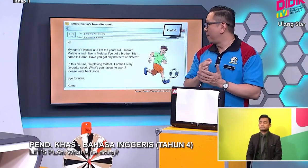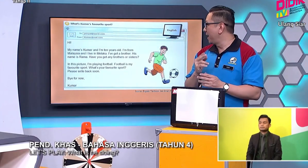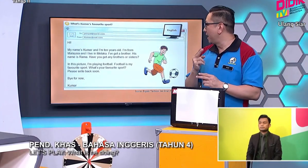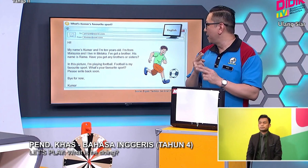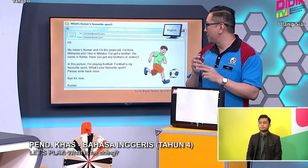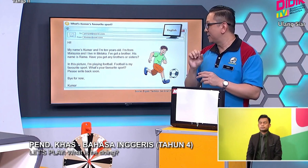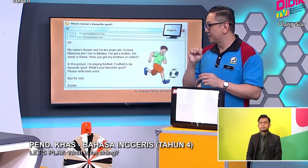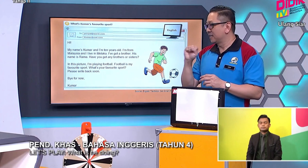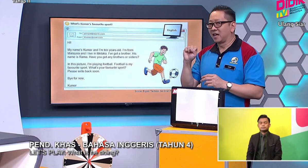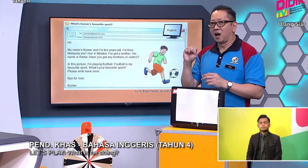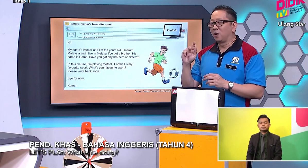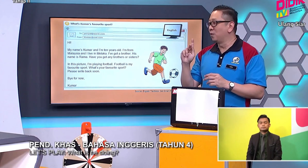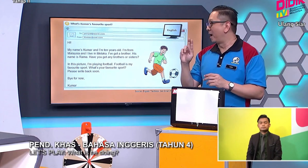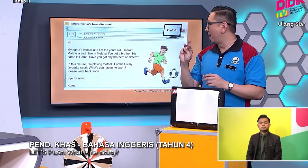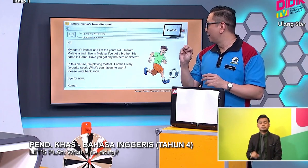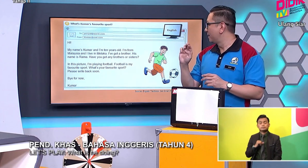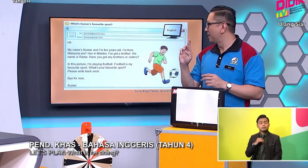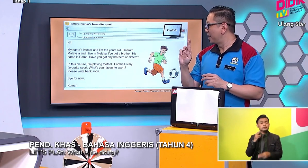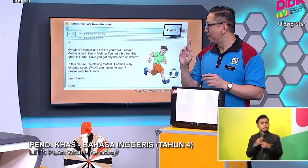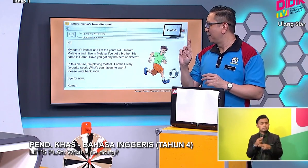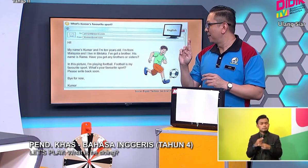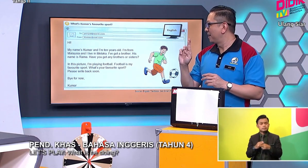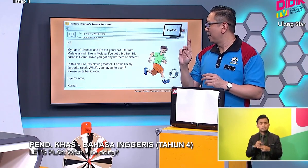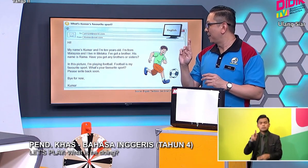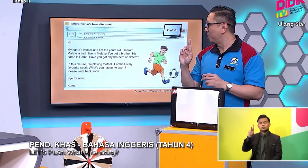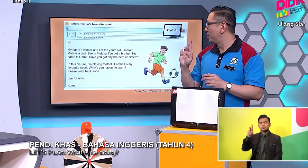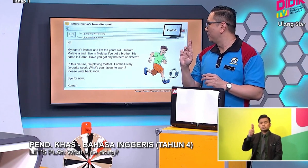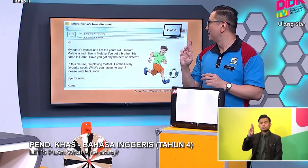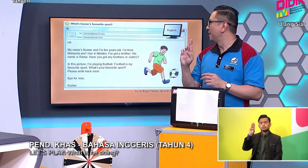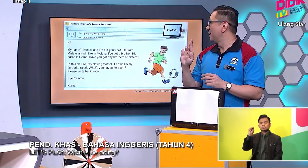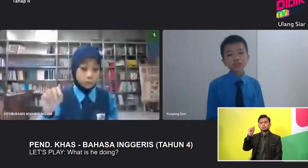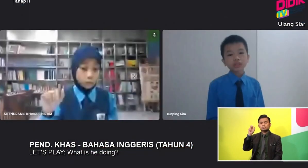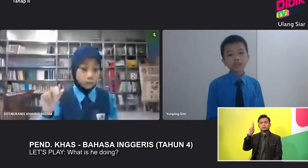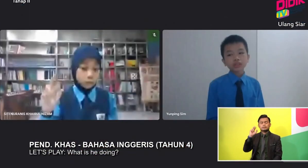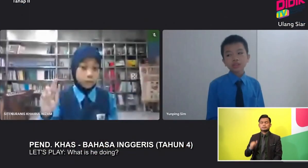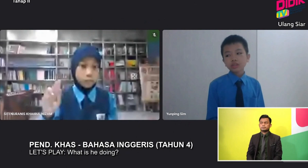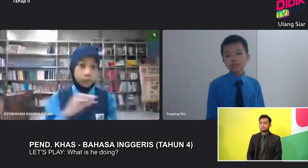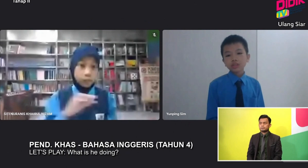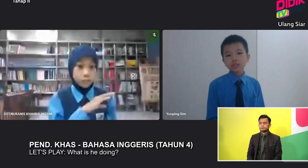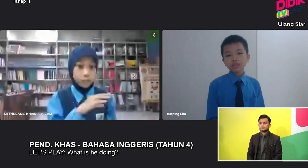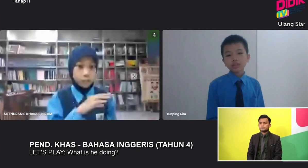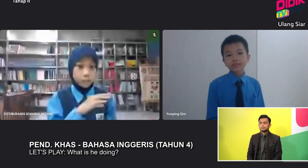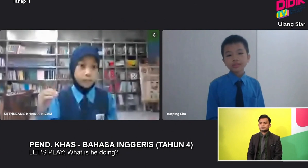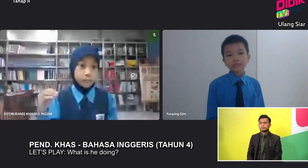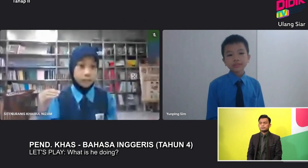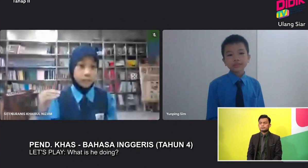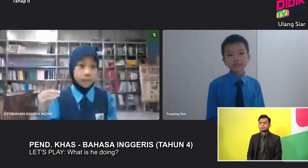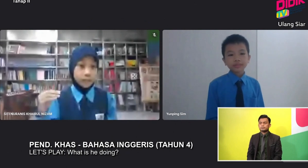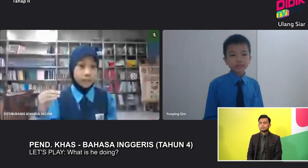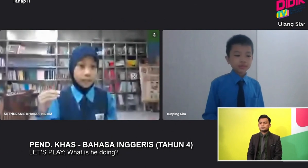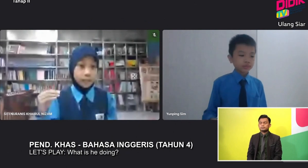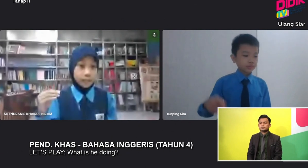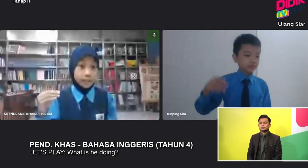My name is Kuma Okay good Peng Peng Are you follow me